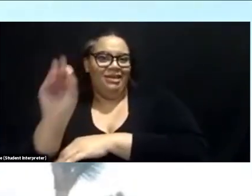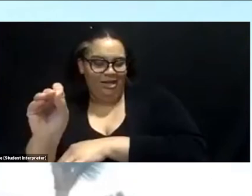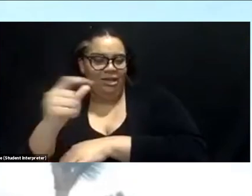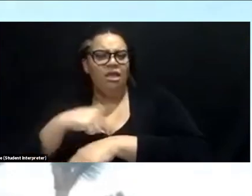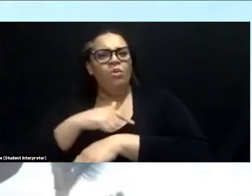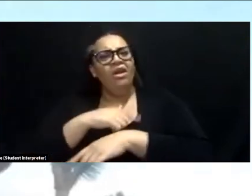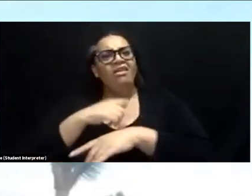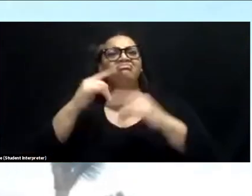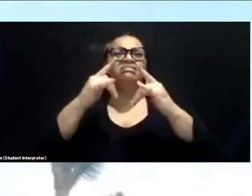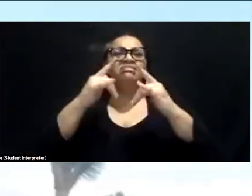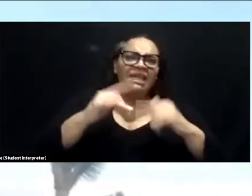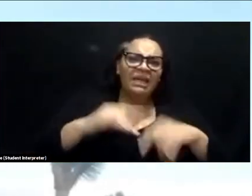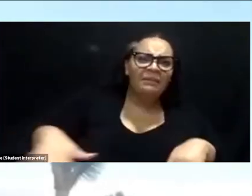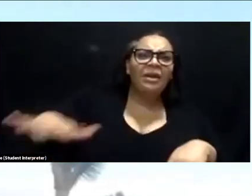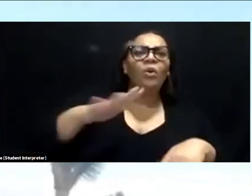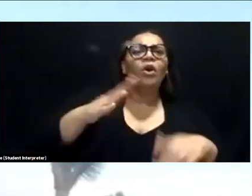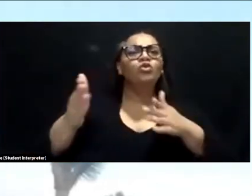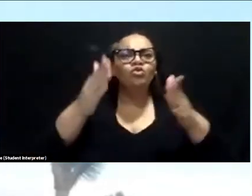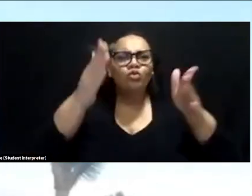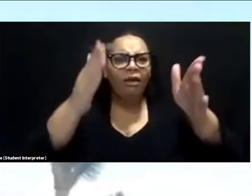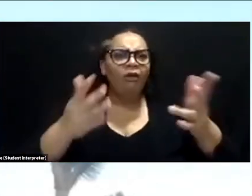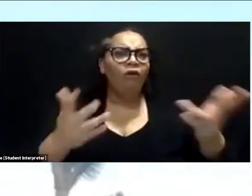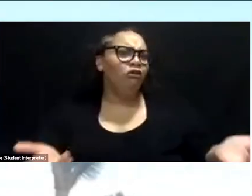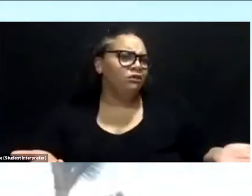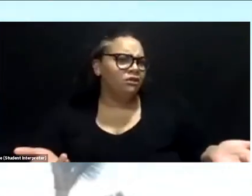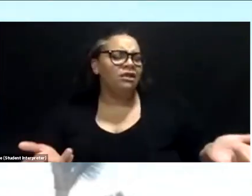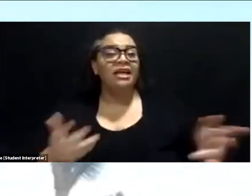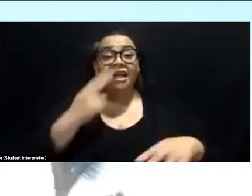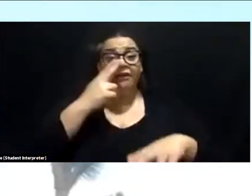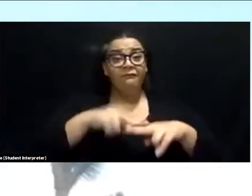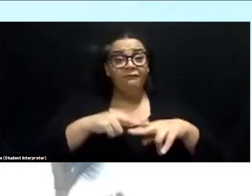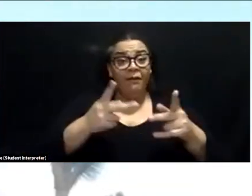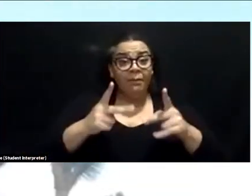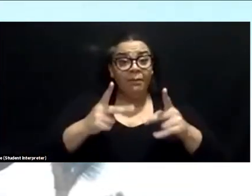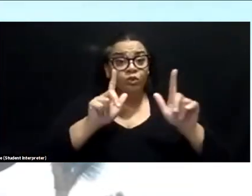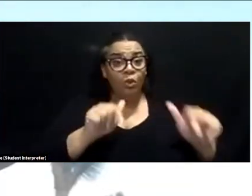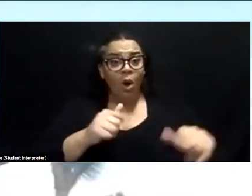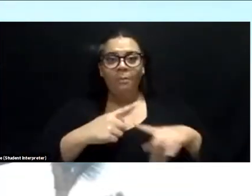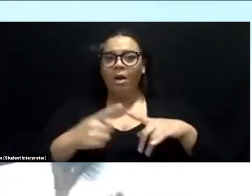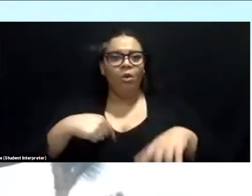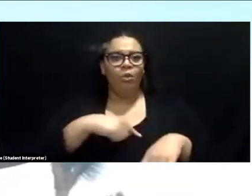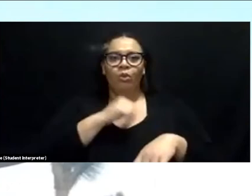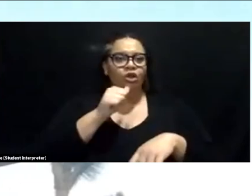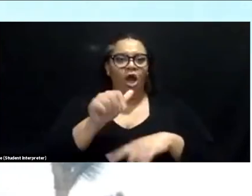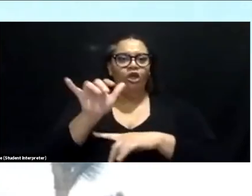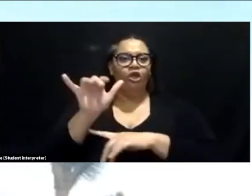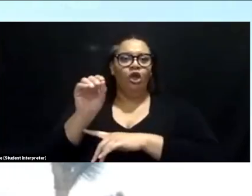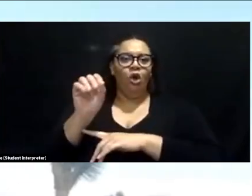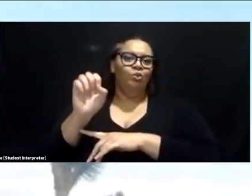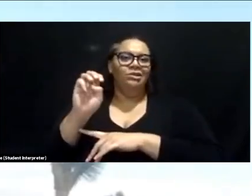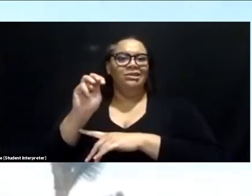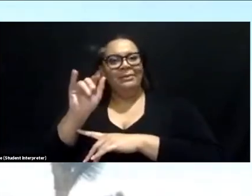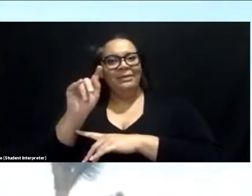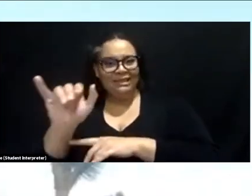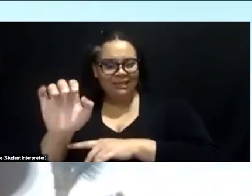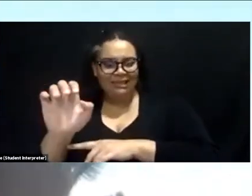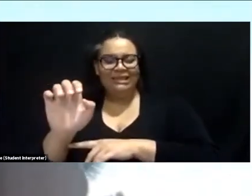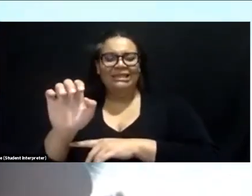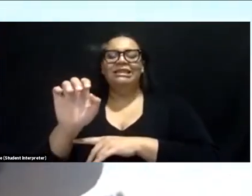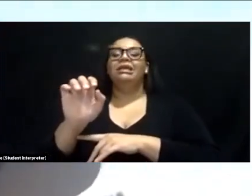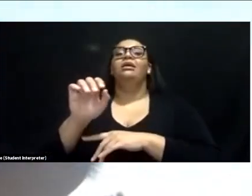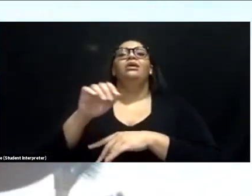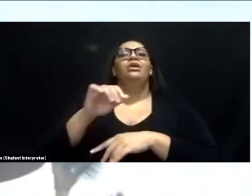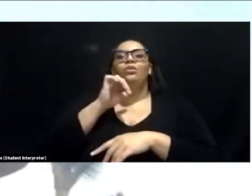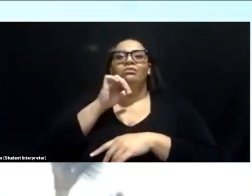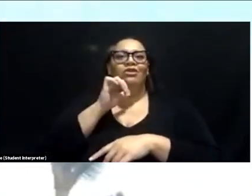have trails. It's a fun place to go, but we are definitely not like Yosemite or the Grand Canyon. There's no hotels in the park.